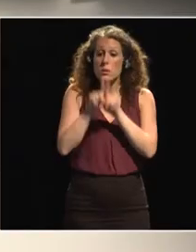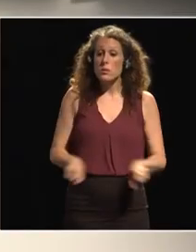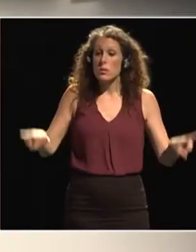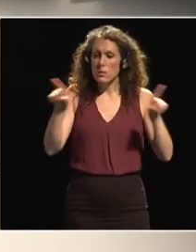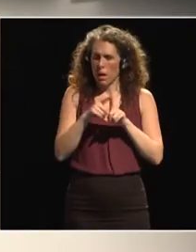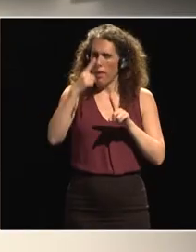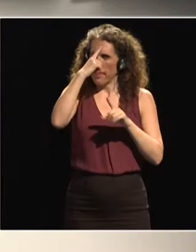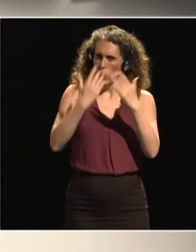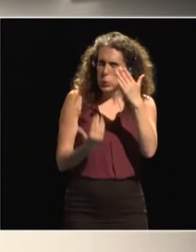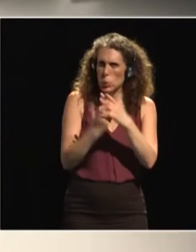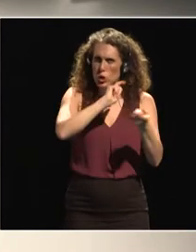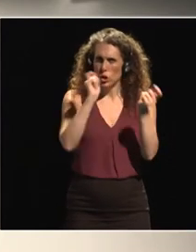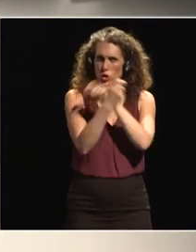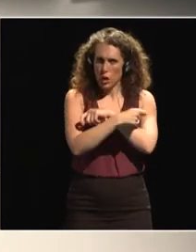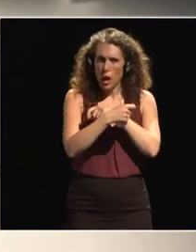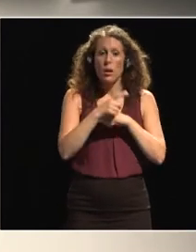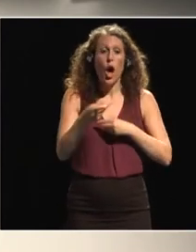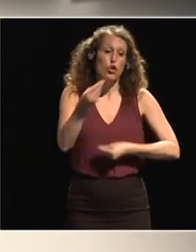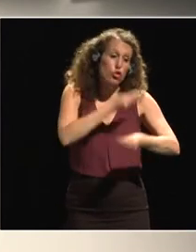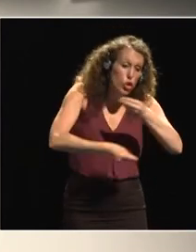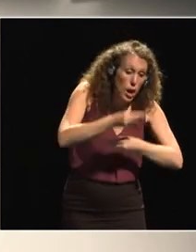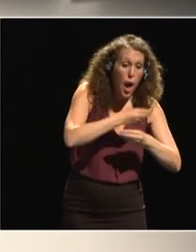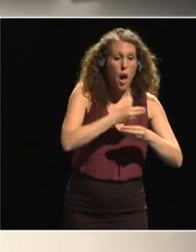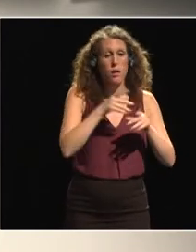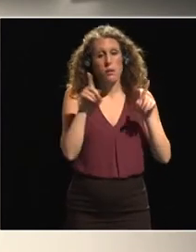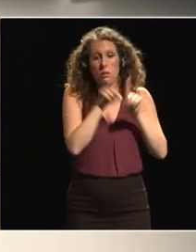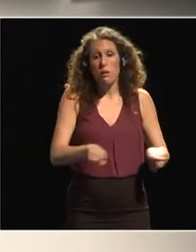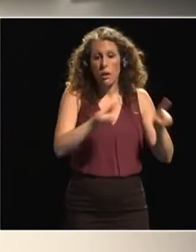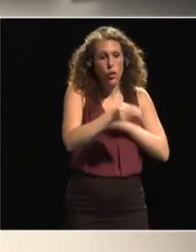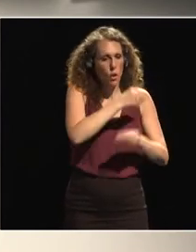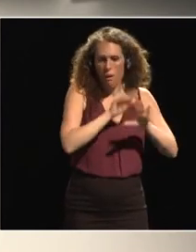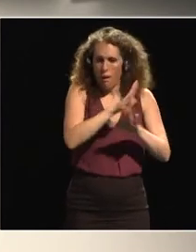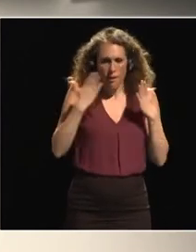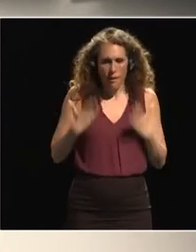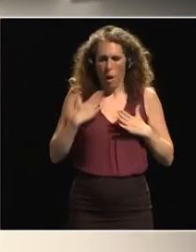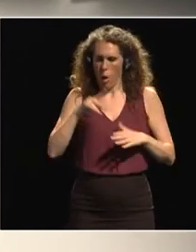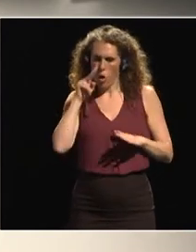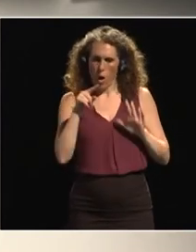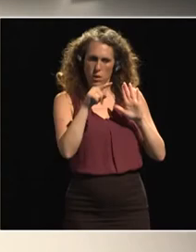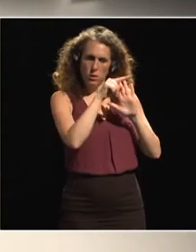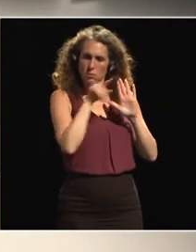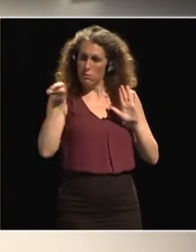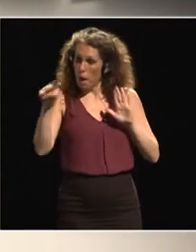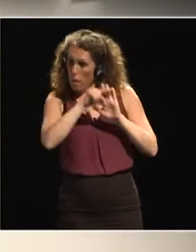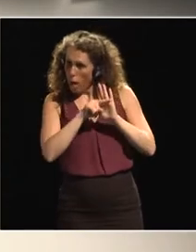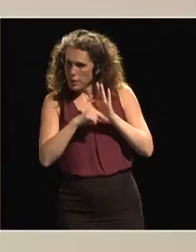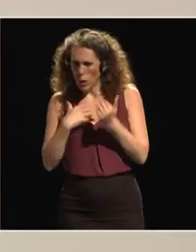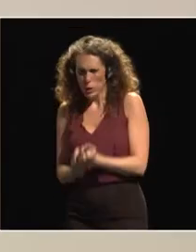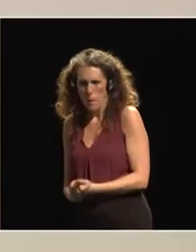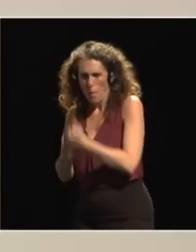and beyond development assistance and trade relations we are now focusing on targeting policy support and political dialogue